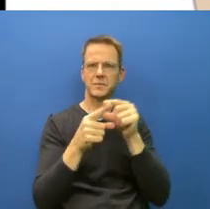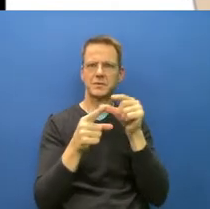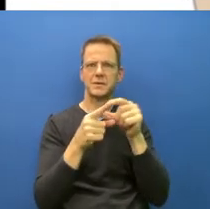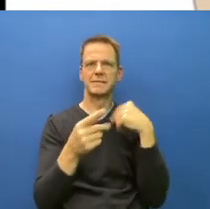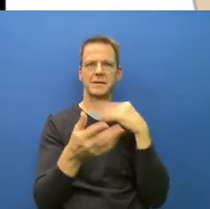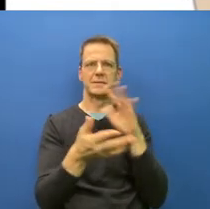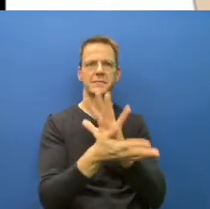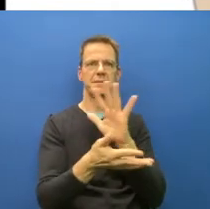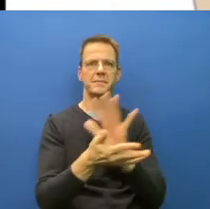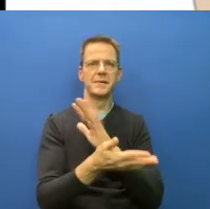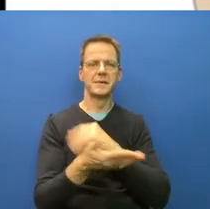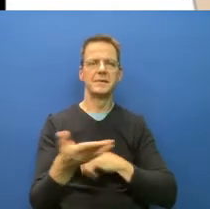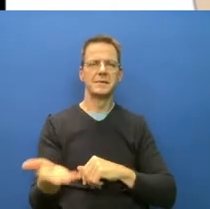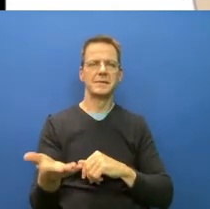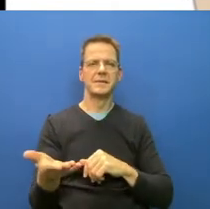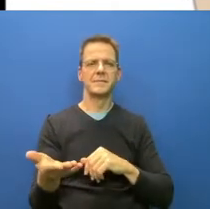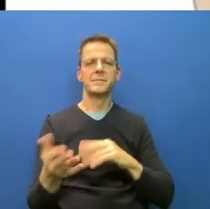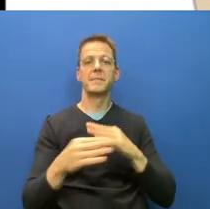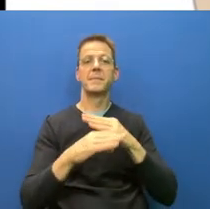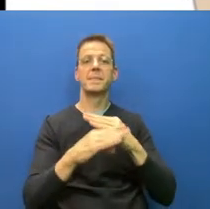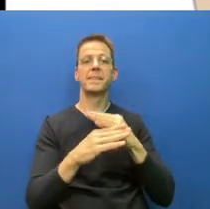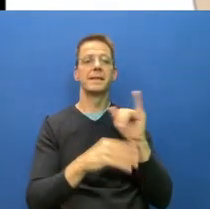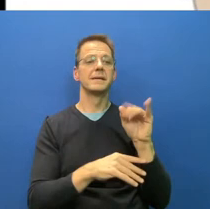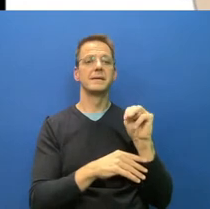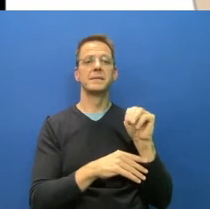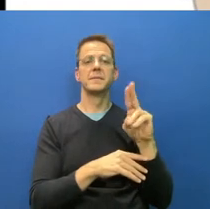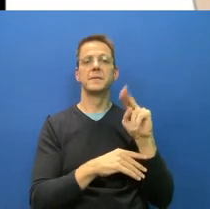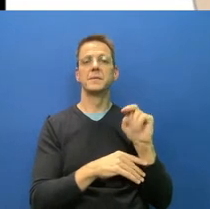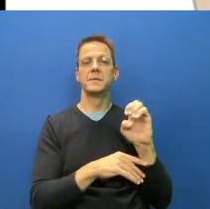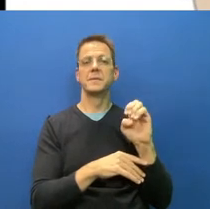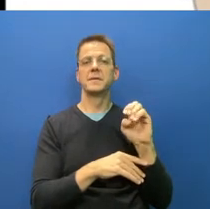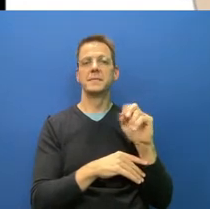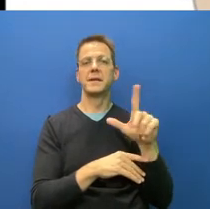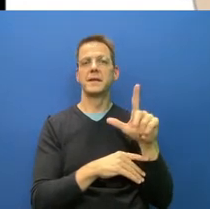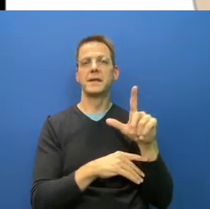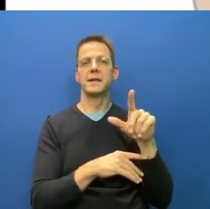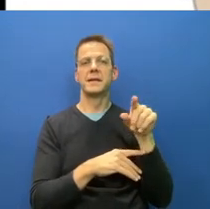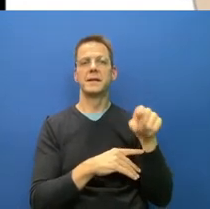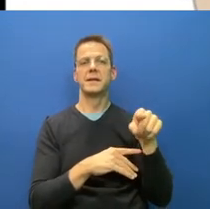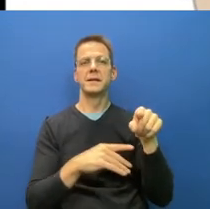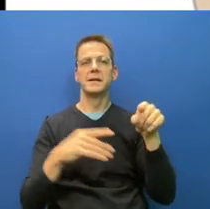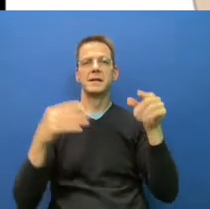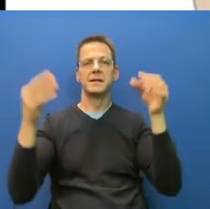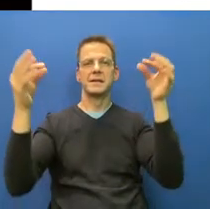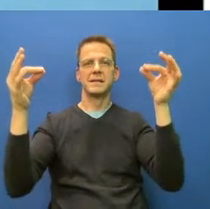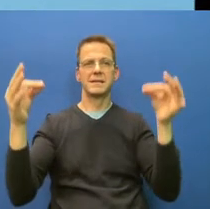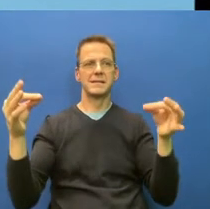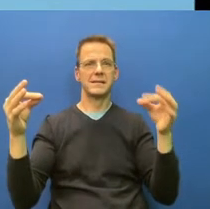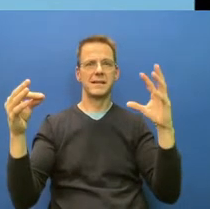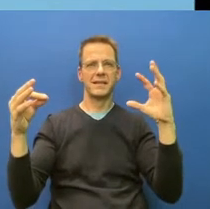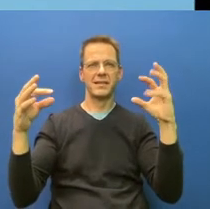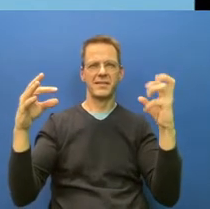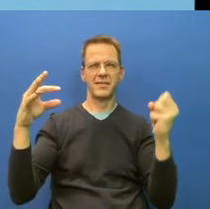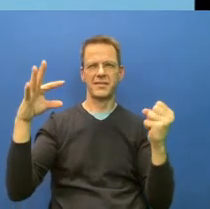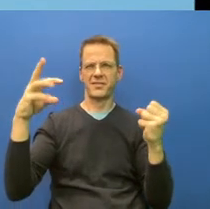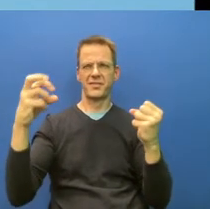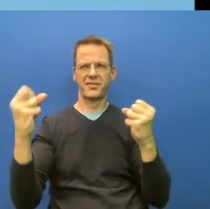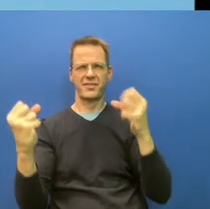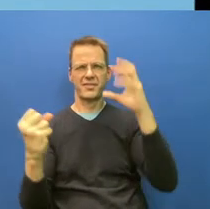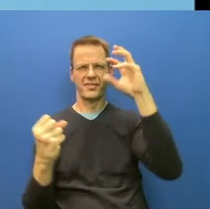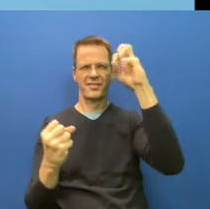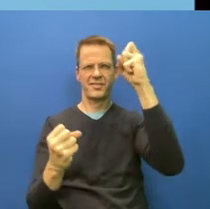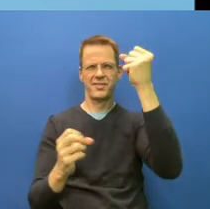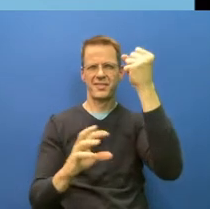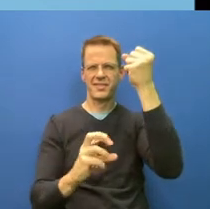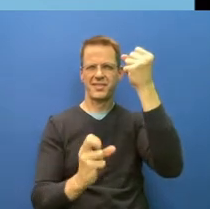blobs called syncytia. It has something called a furin cleavage site, which lets it become more infectious and spread more viral particles. Next